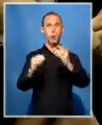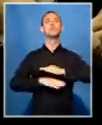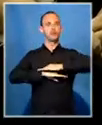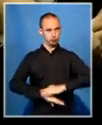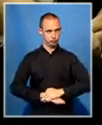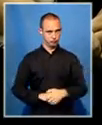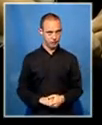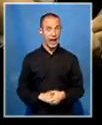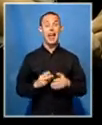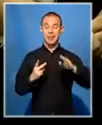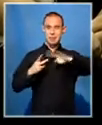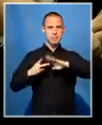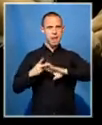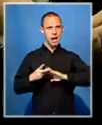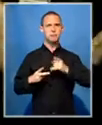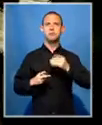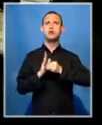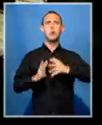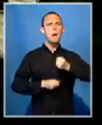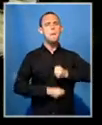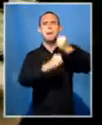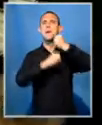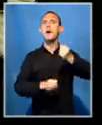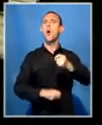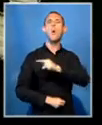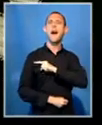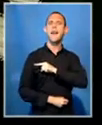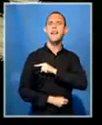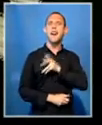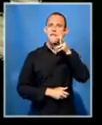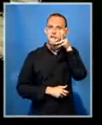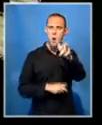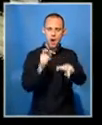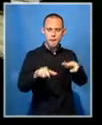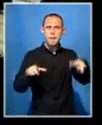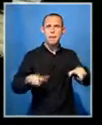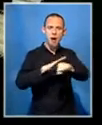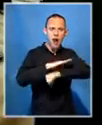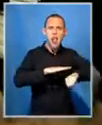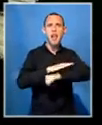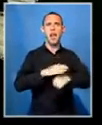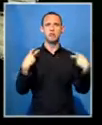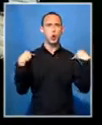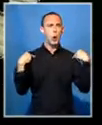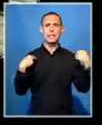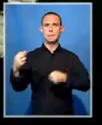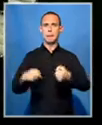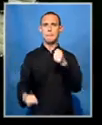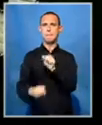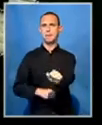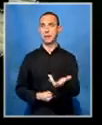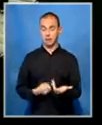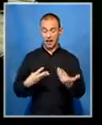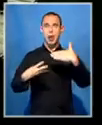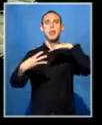Universities are dealing with the matter, they assist with this issue. Then it's language policy in some of our institutions. It will be something else tomorrow.